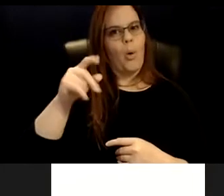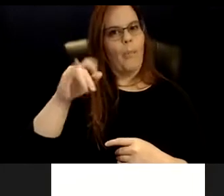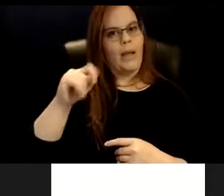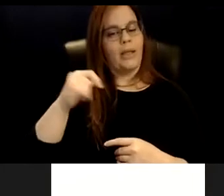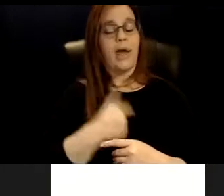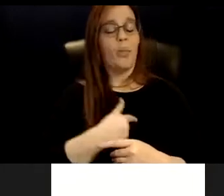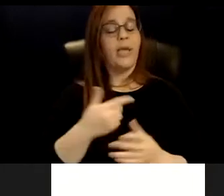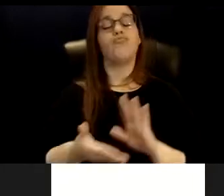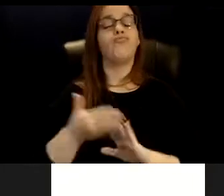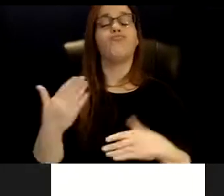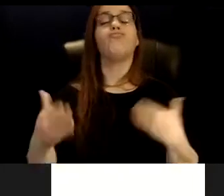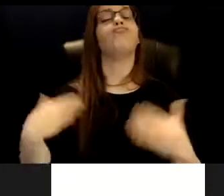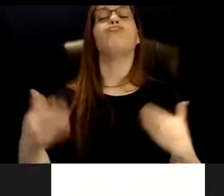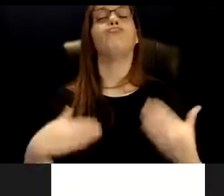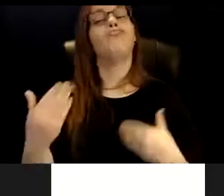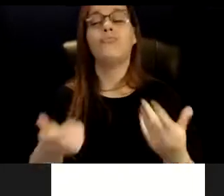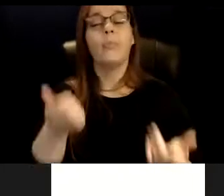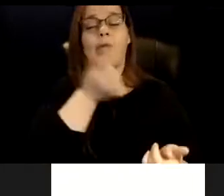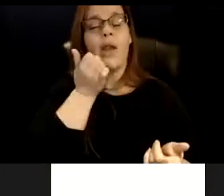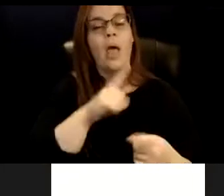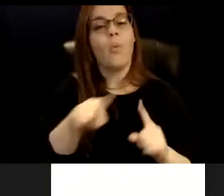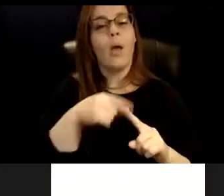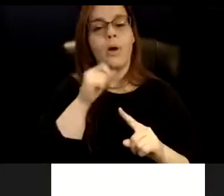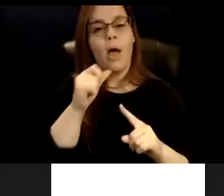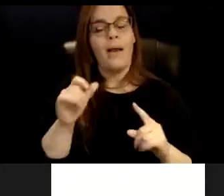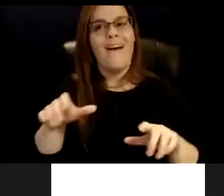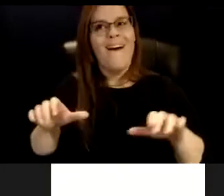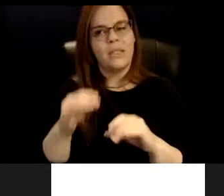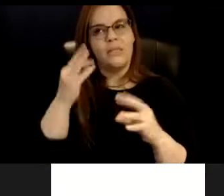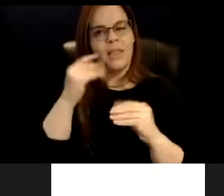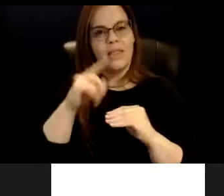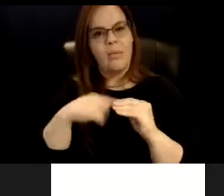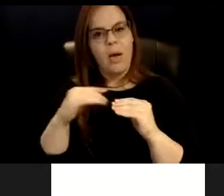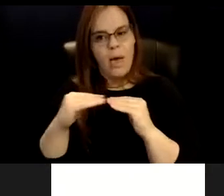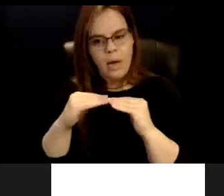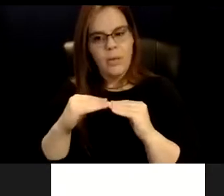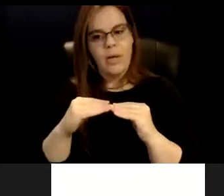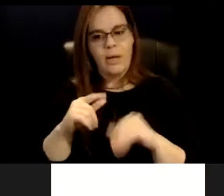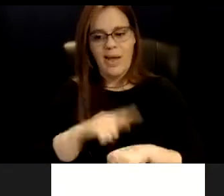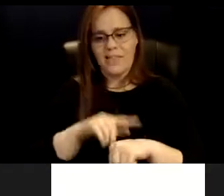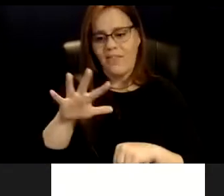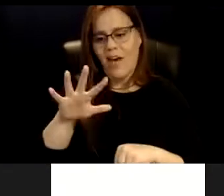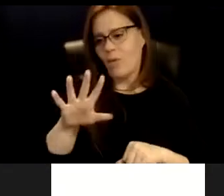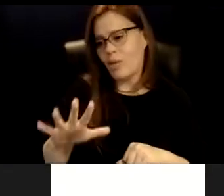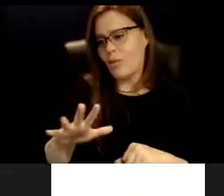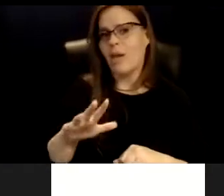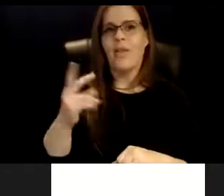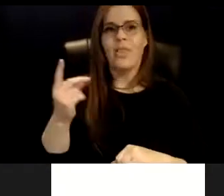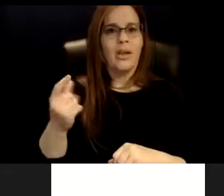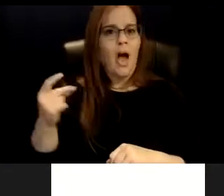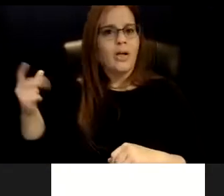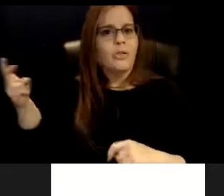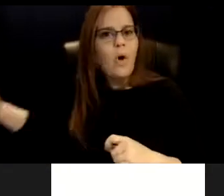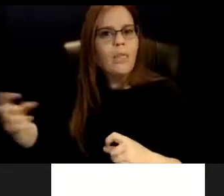when we're not actively thinking about equity things. When it is 543 and the dog is over there whining,